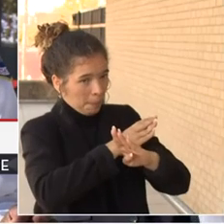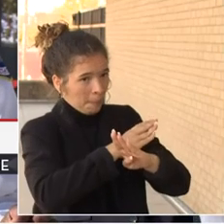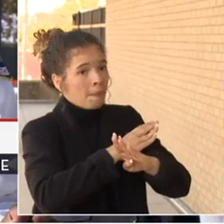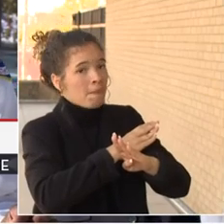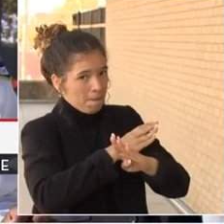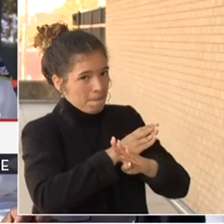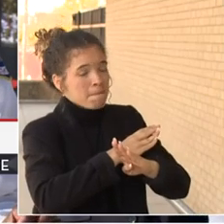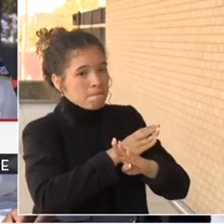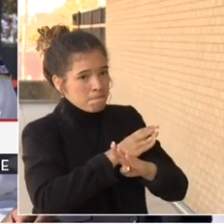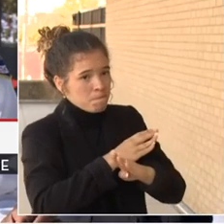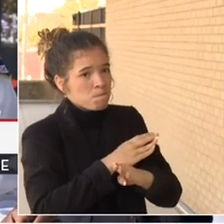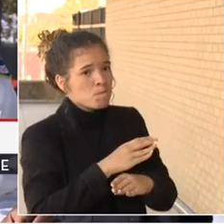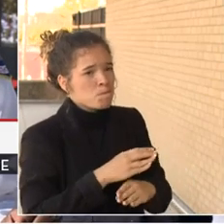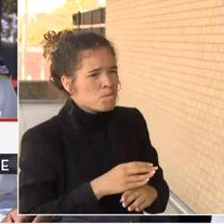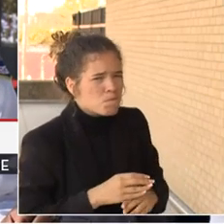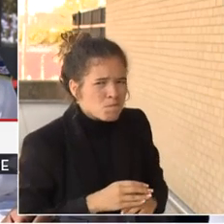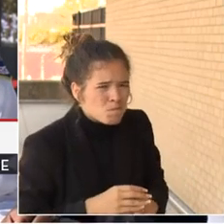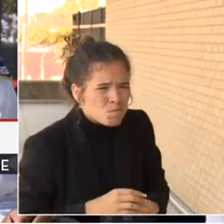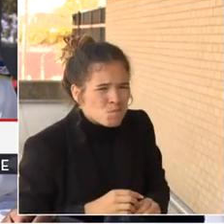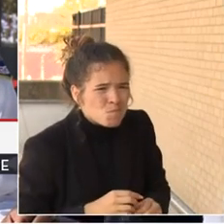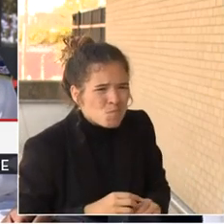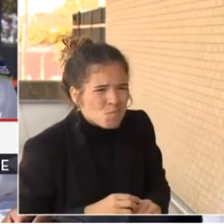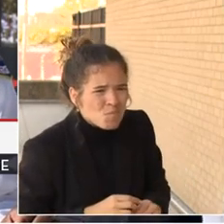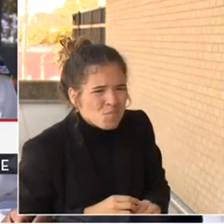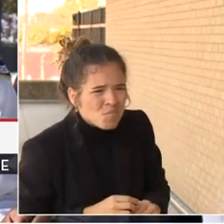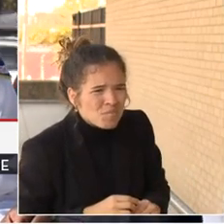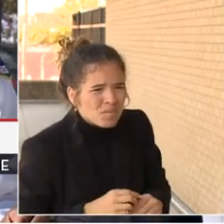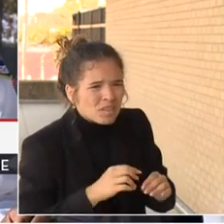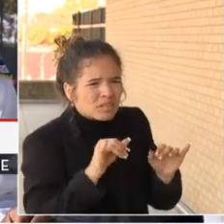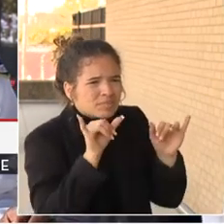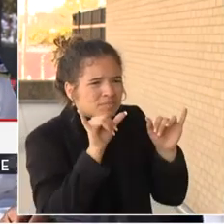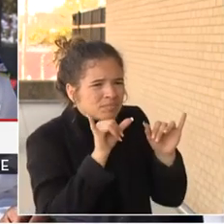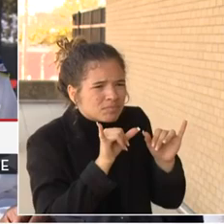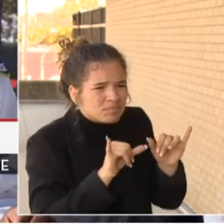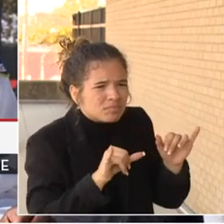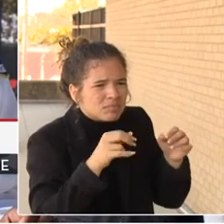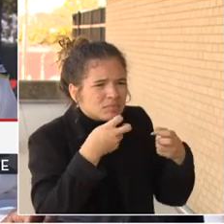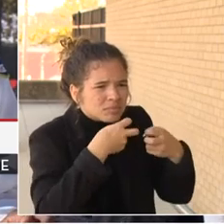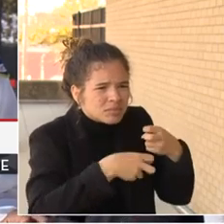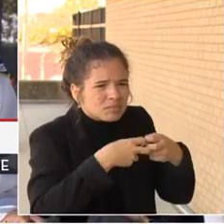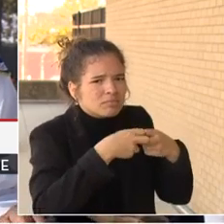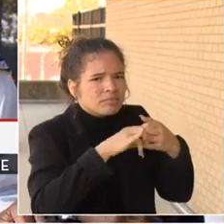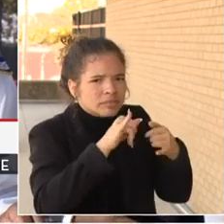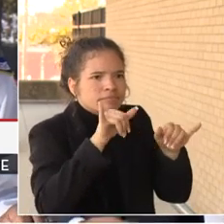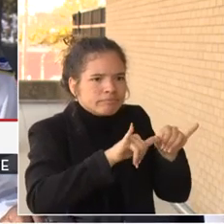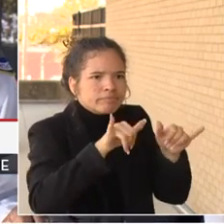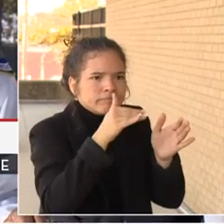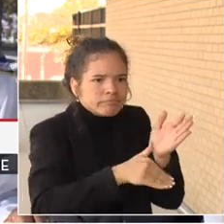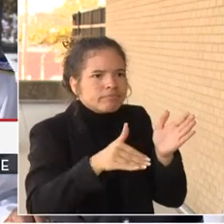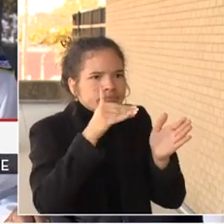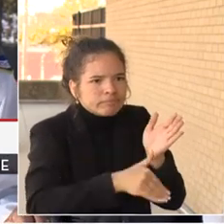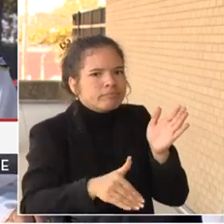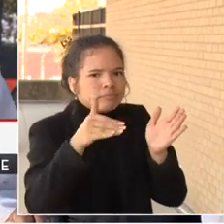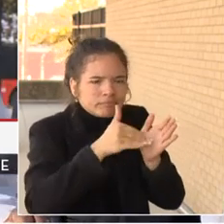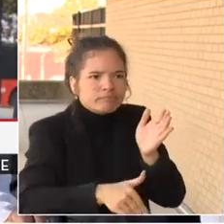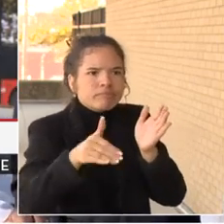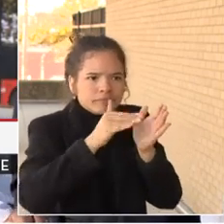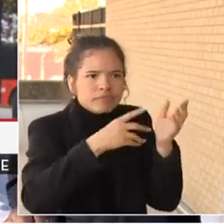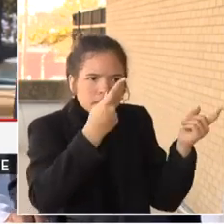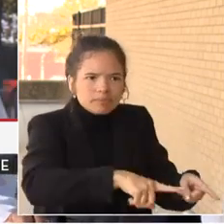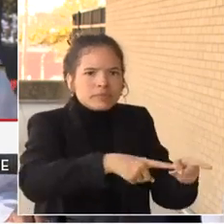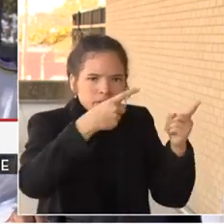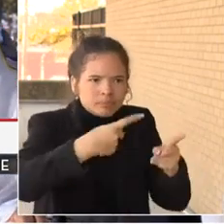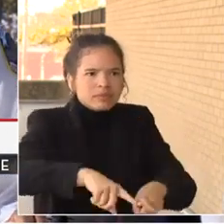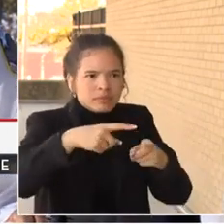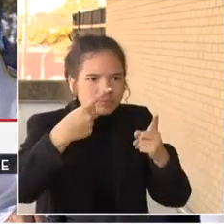our local residential block stealing packages. We've reported this several times to the police department, with the